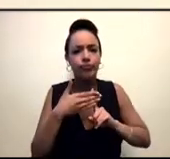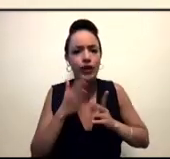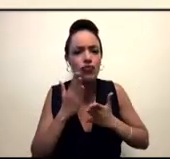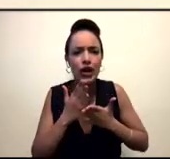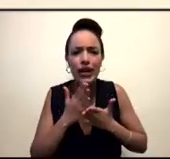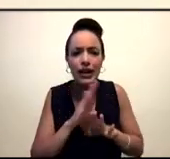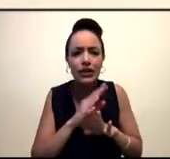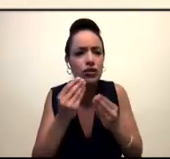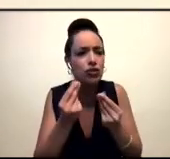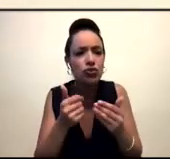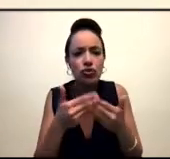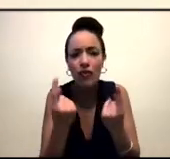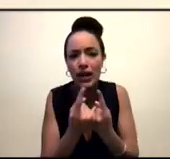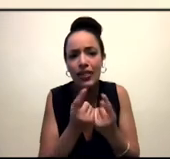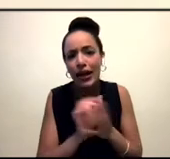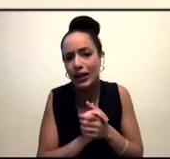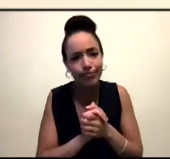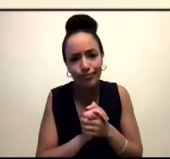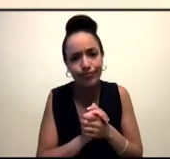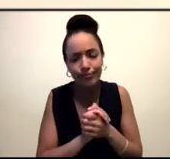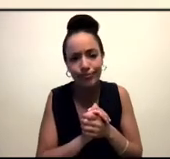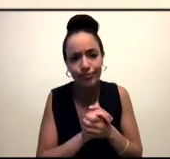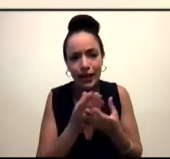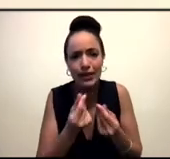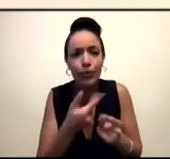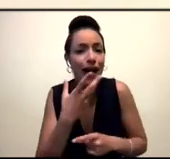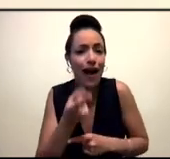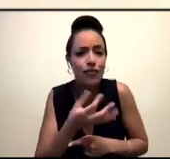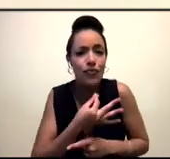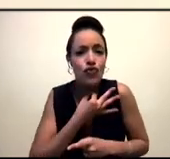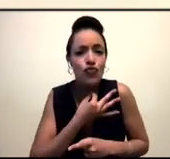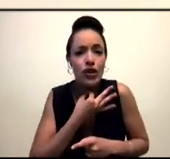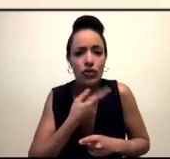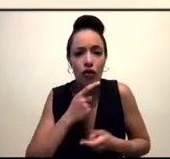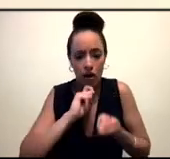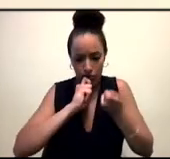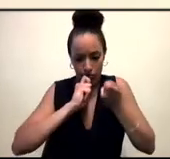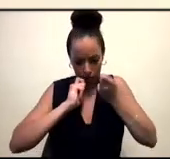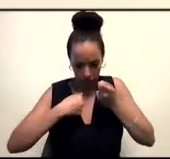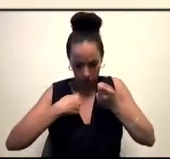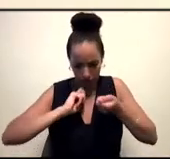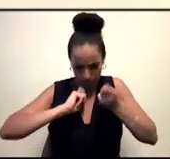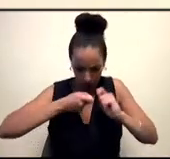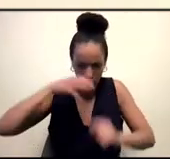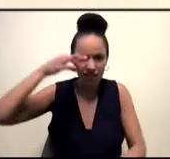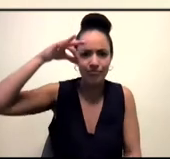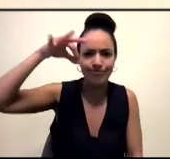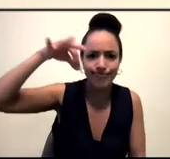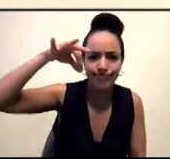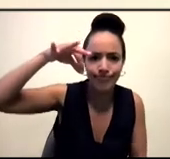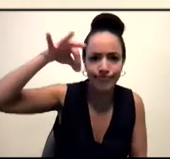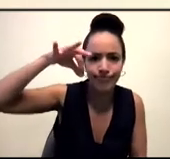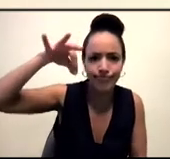there is such a risk that we usually run of being tokenized, and then not actually being given,